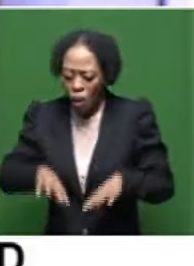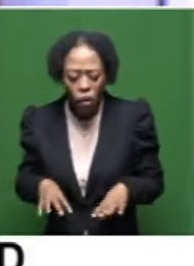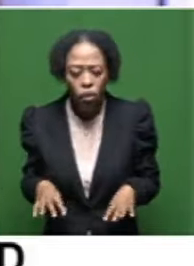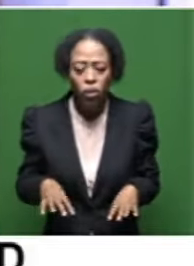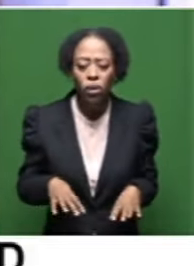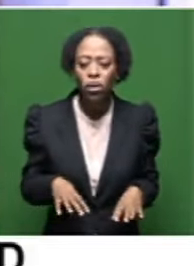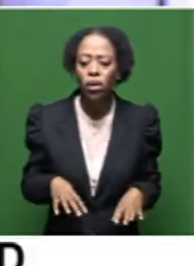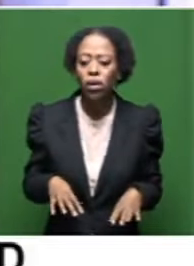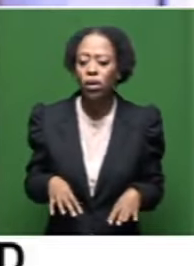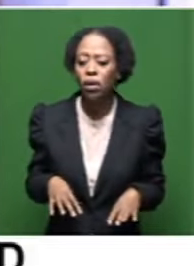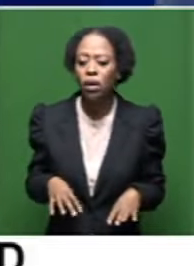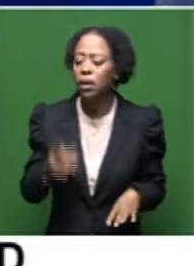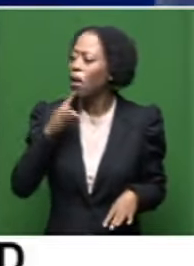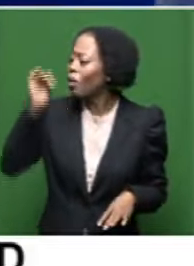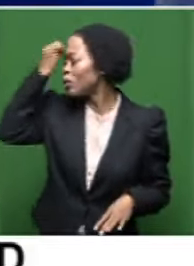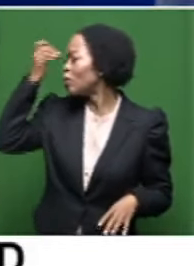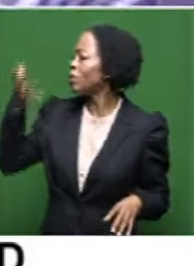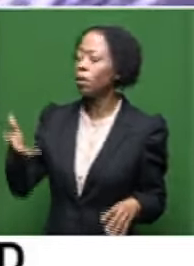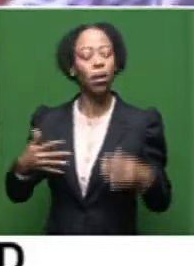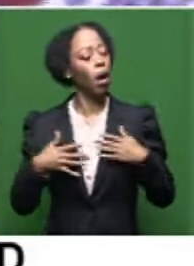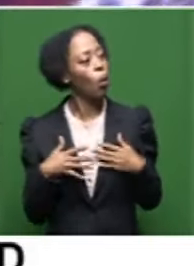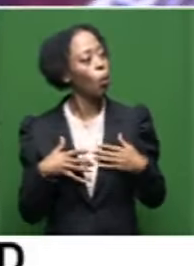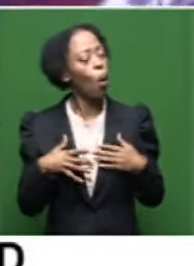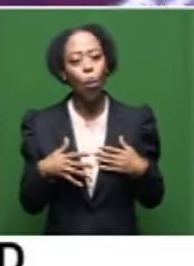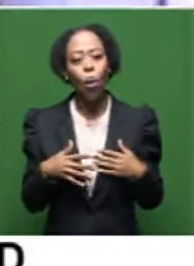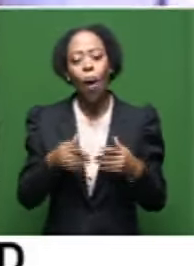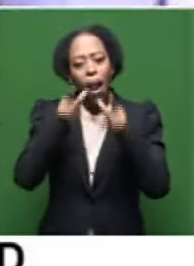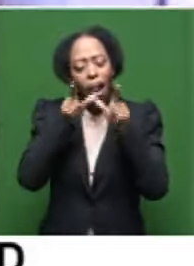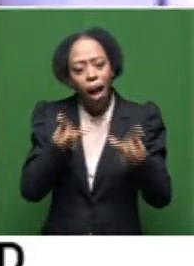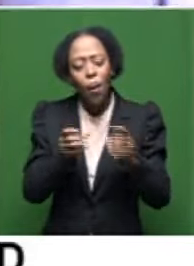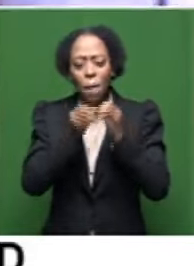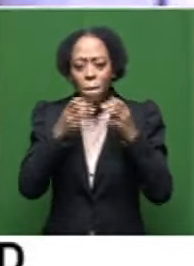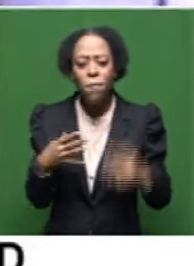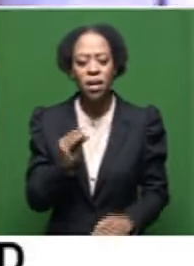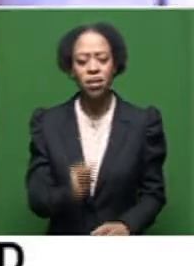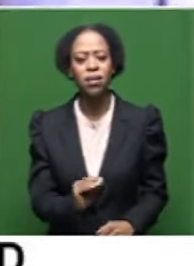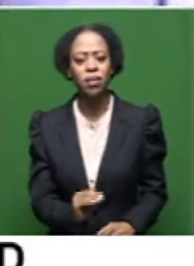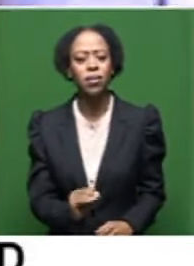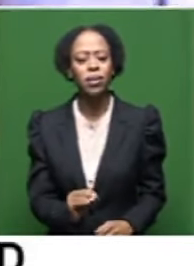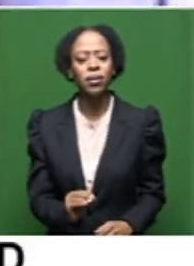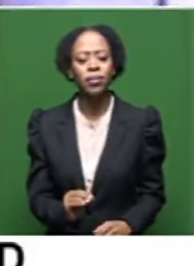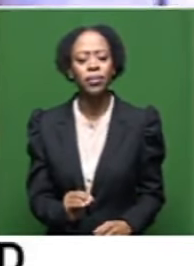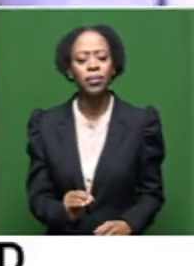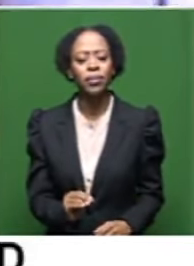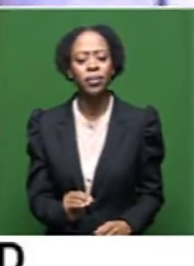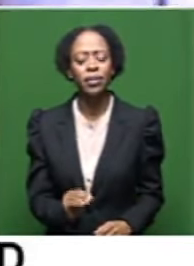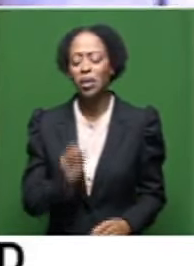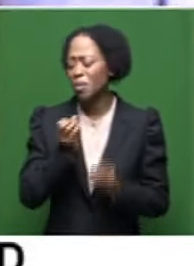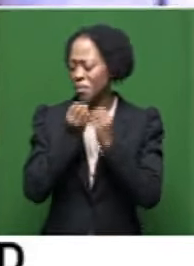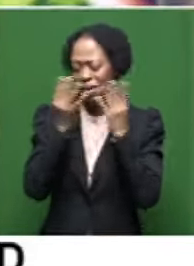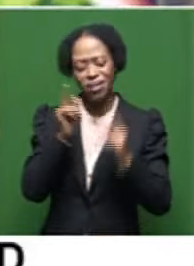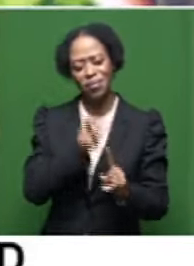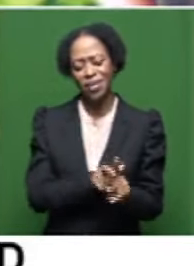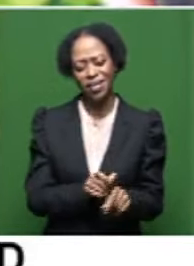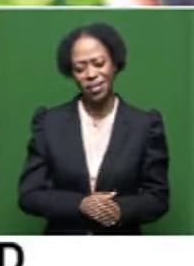you know, so he could speak different registers, you know, at the same time. And he was such an amazing person. Yeah.